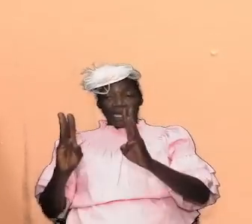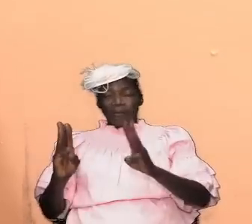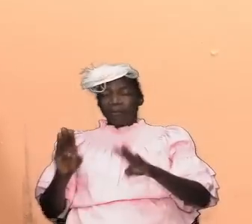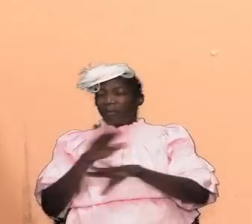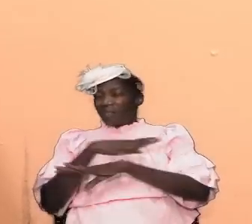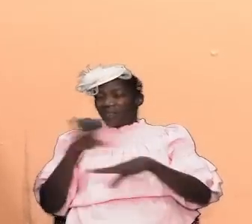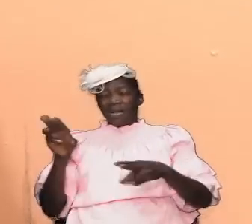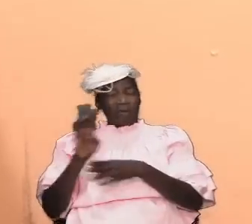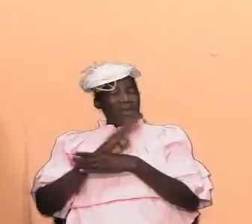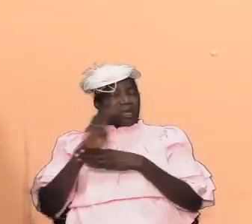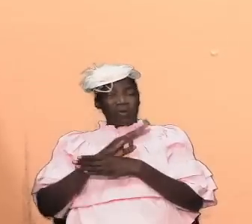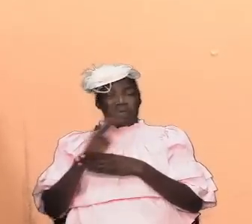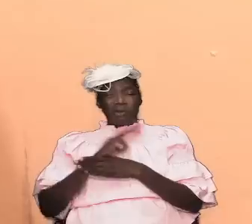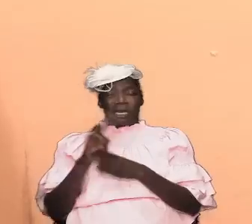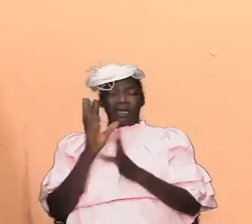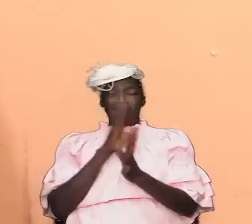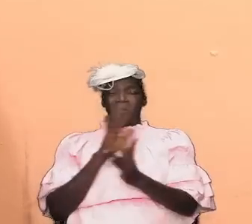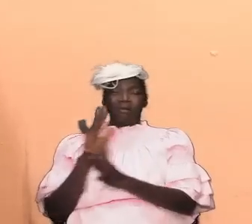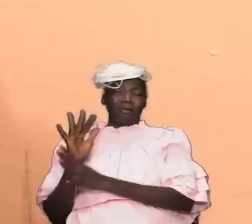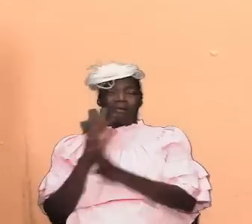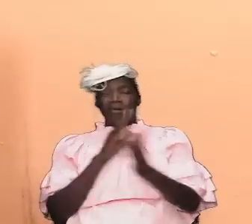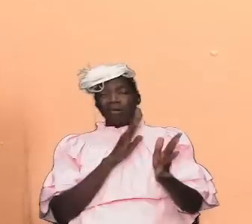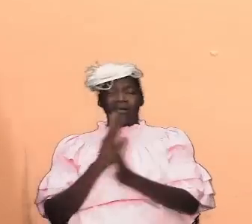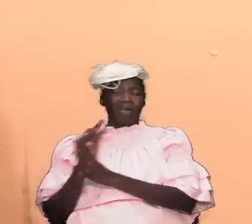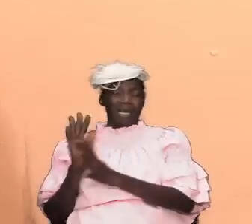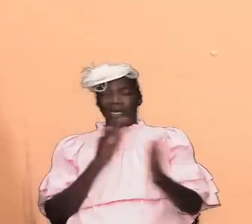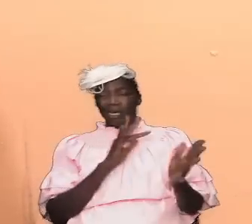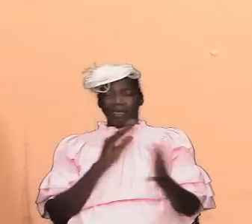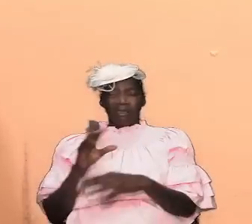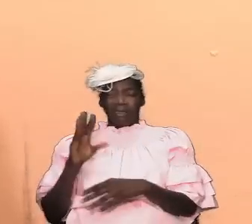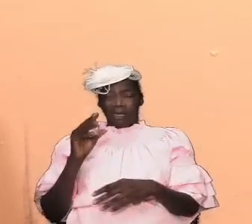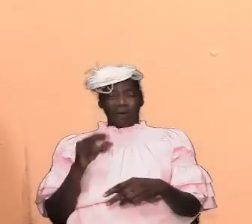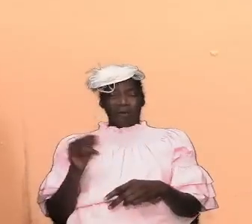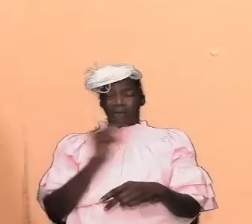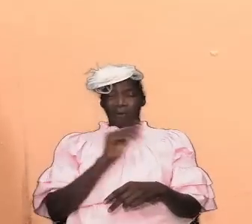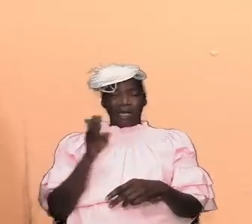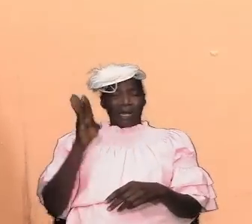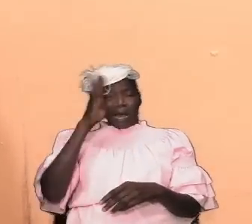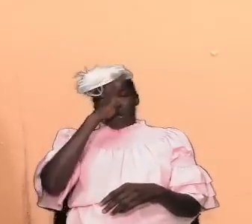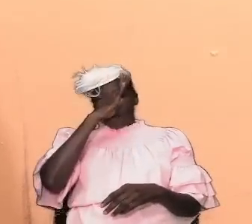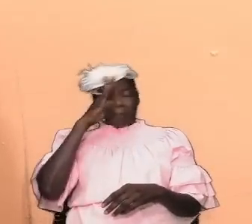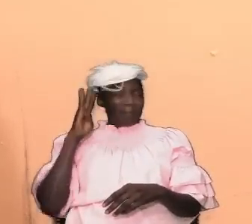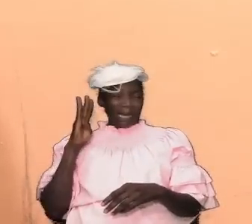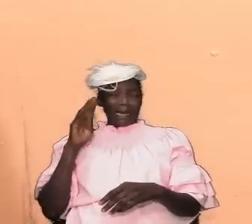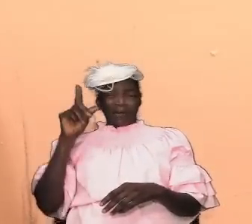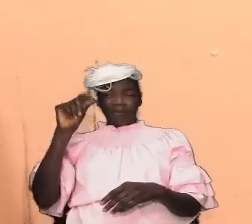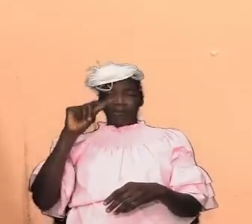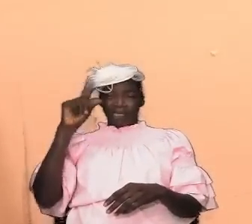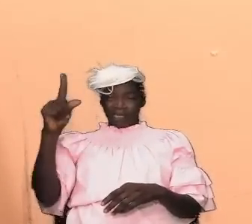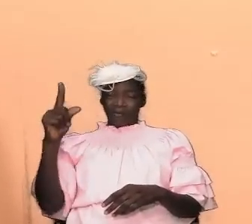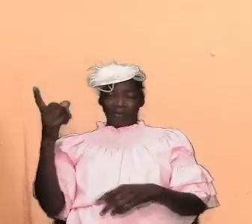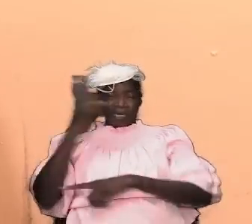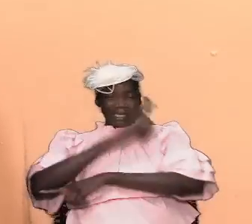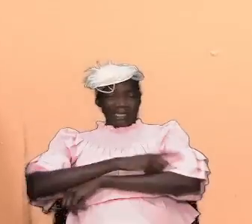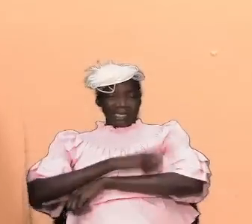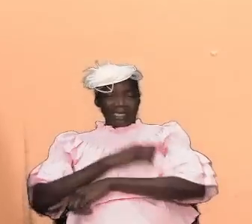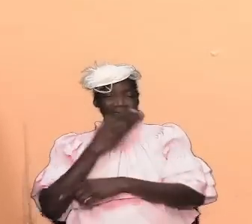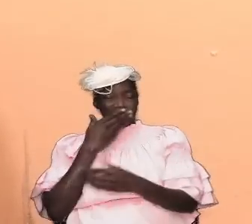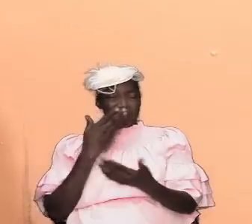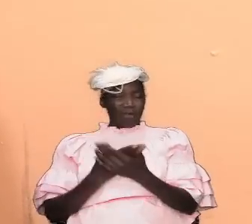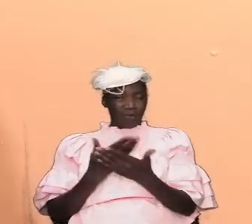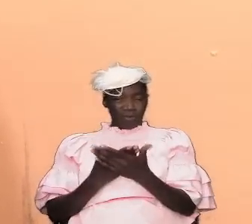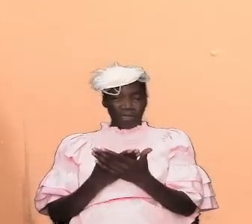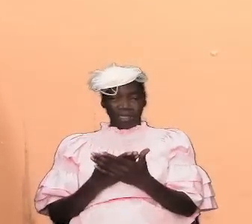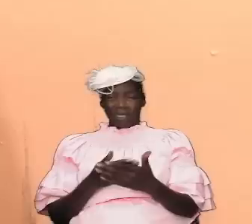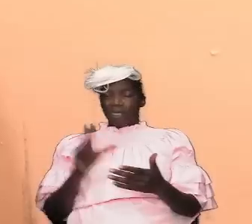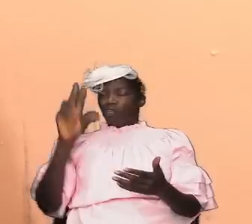color because we are used to pushing on our kind of thing we just go we're black for 21 days and that is our fast and that is good as not